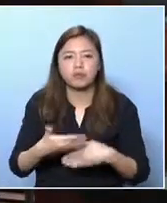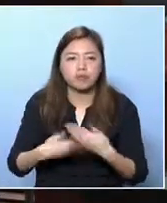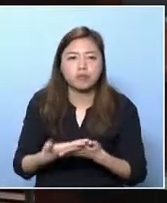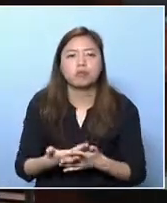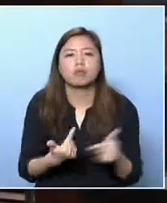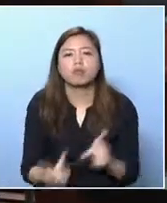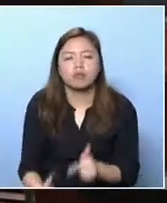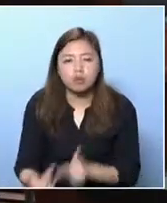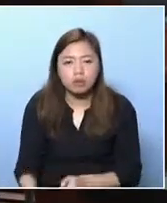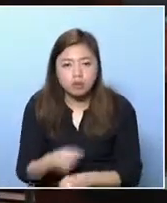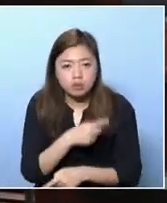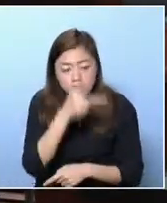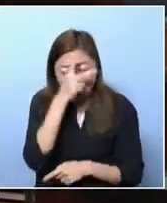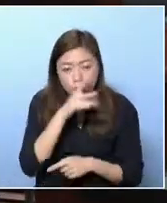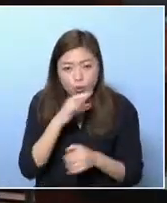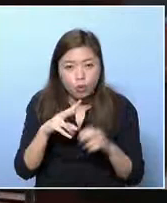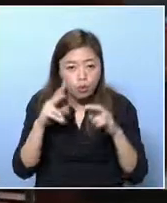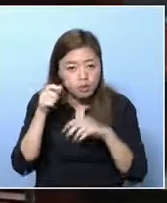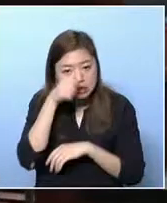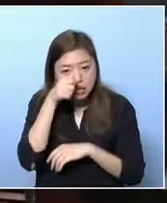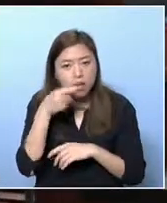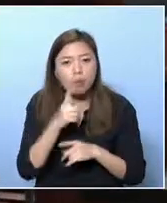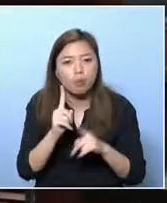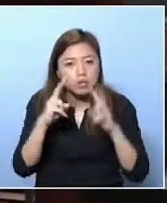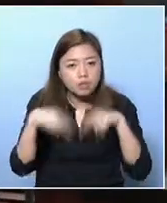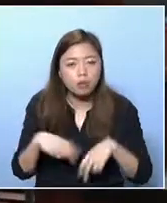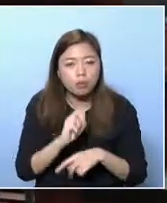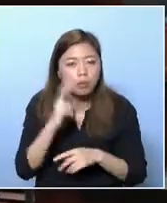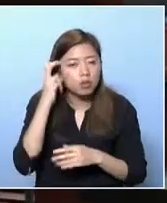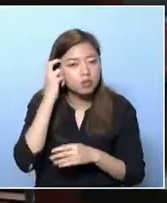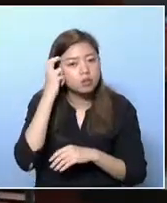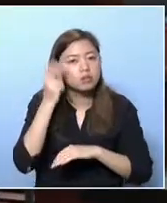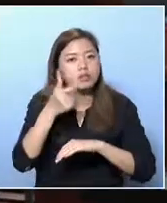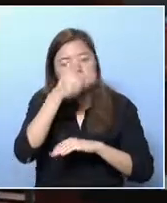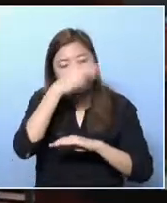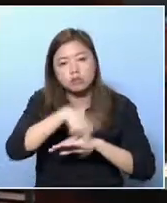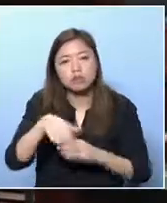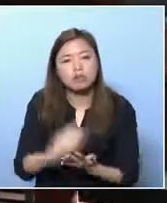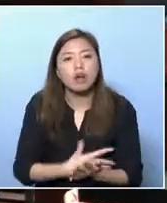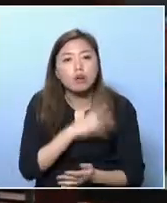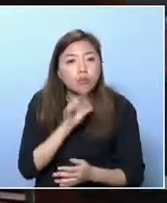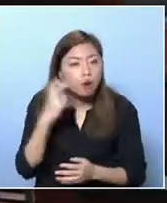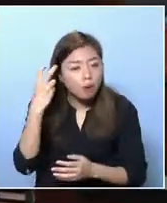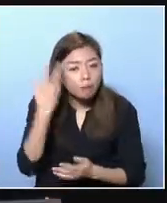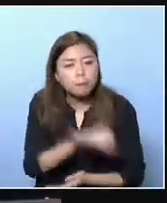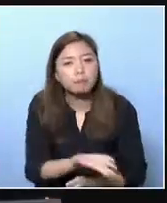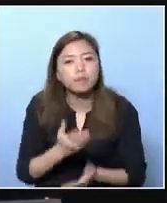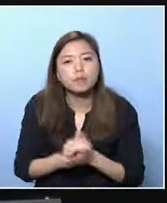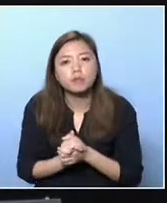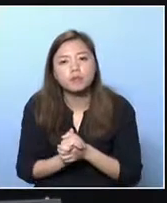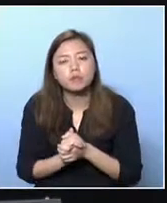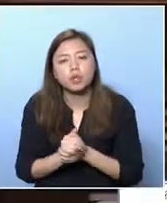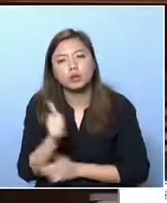for them. Has the government looked into this through any studies? Do you have any strategy